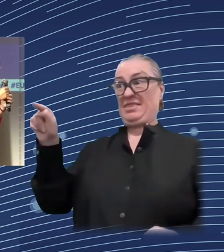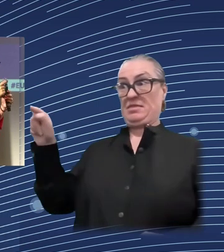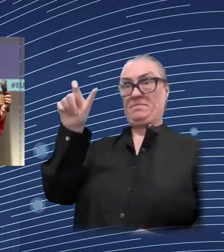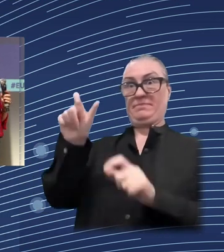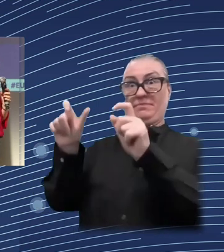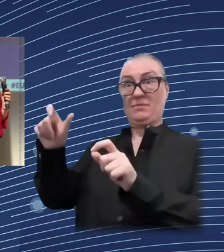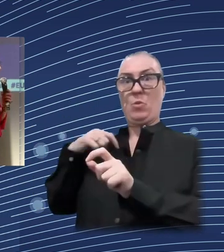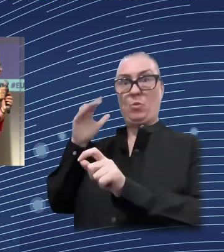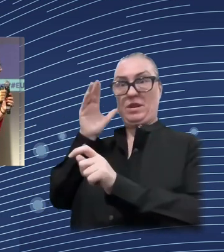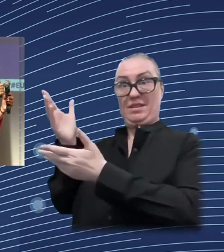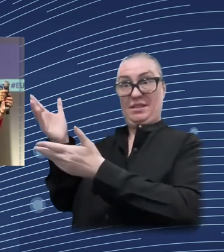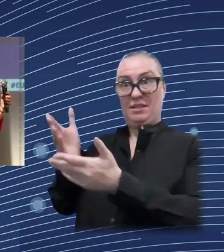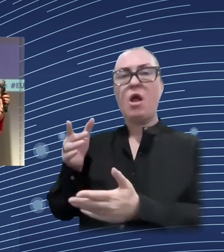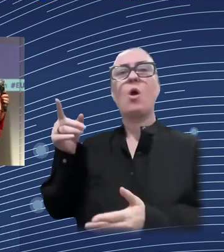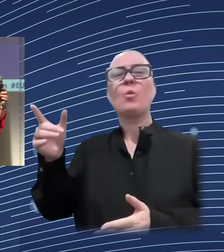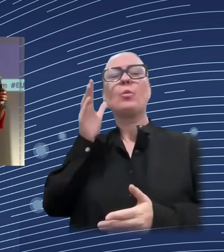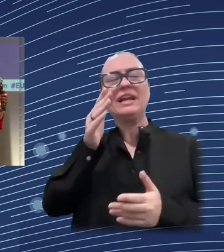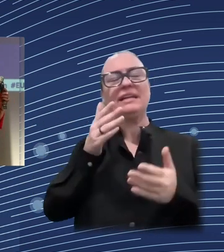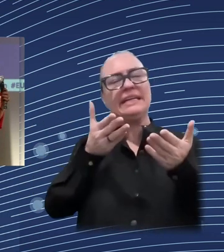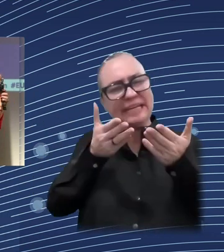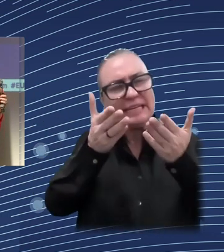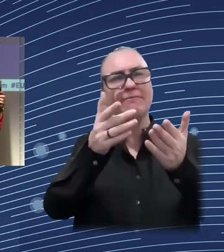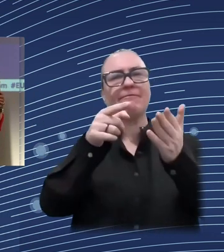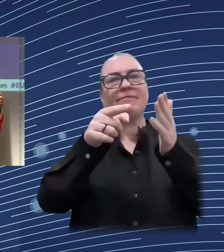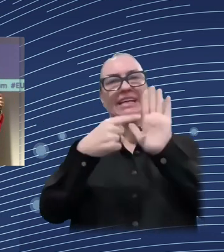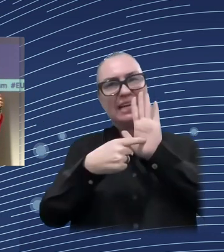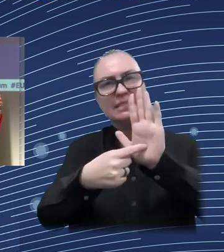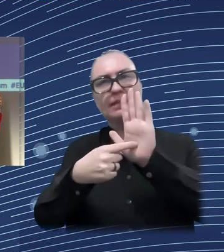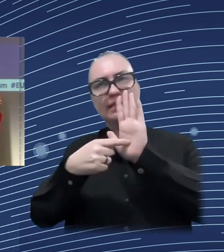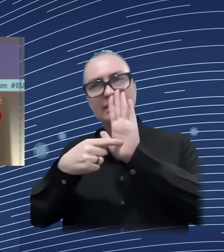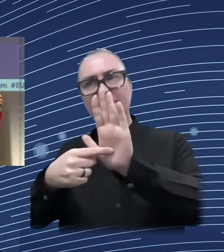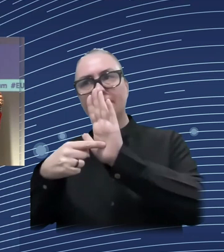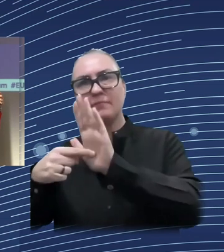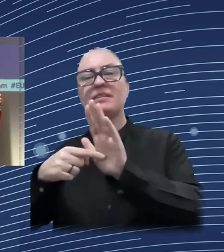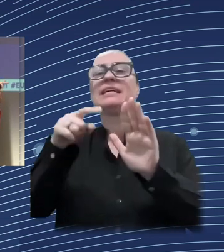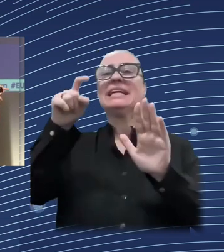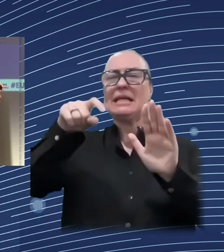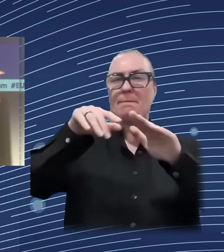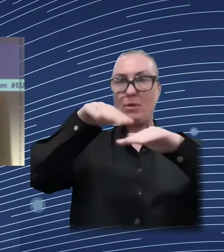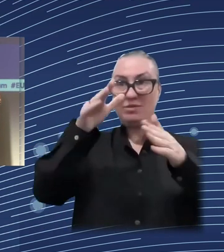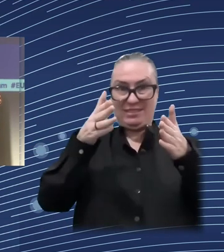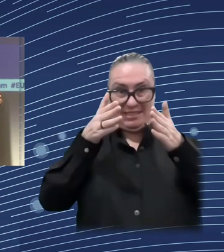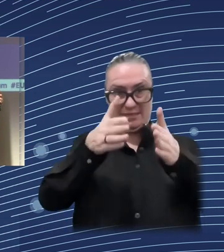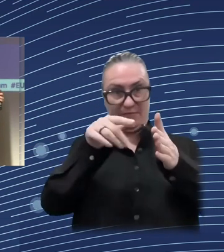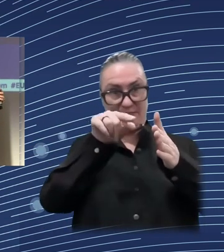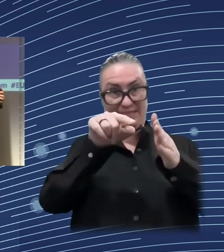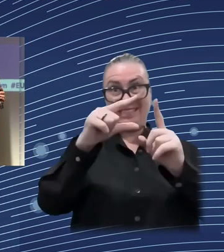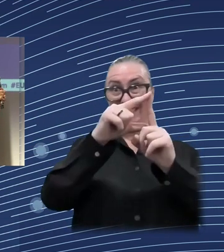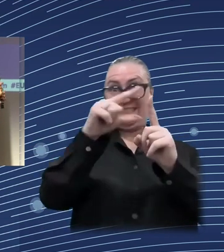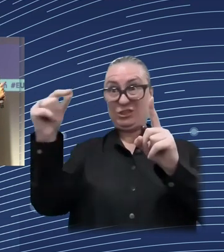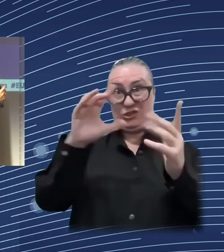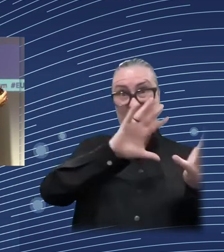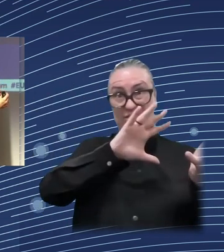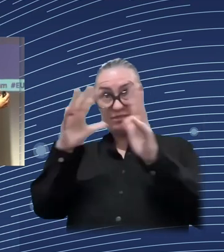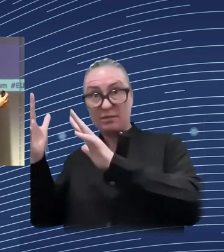automation, maybe, robotization, and trying to capture the impact on the labor market, rather than going for too broad